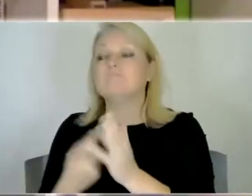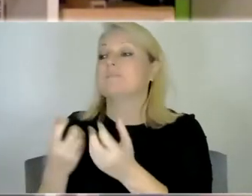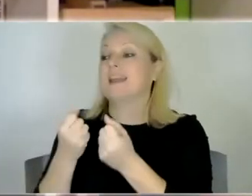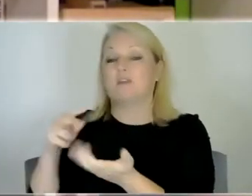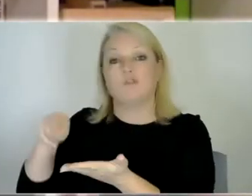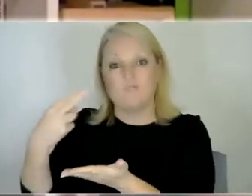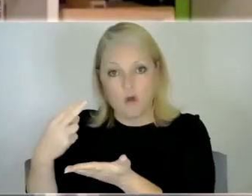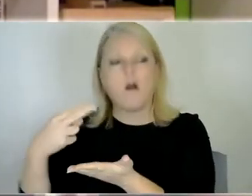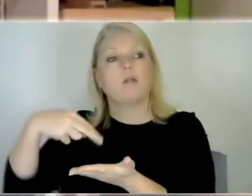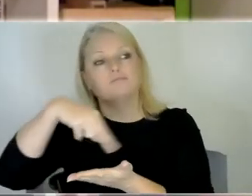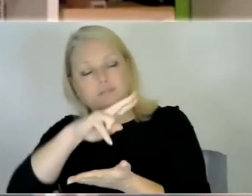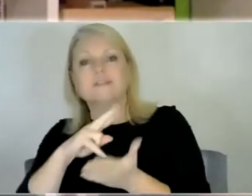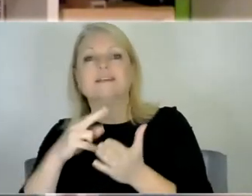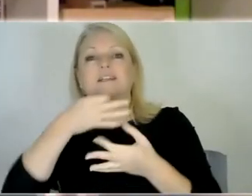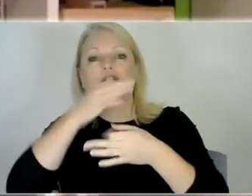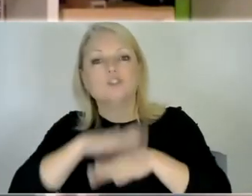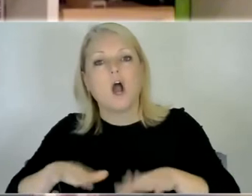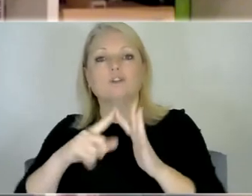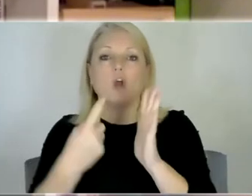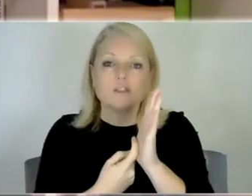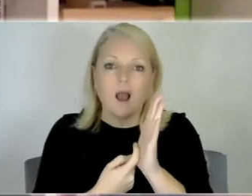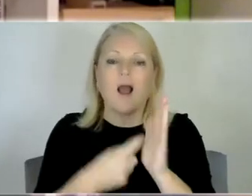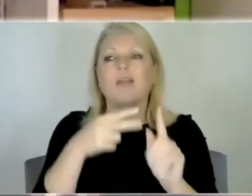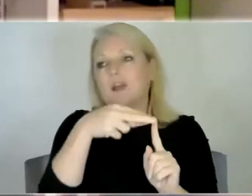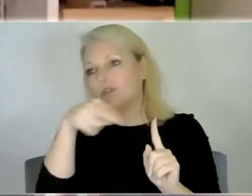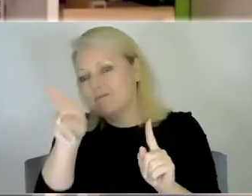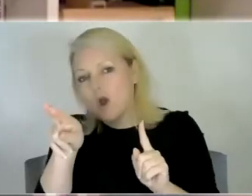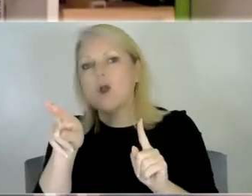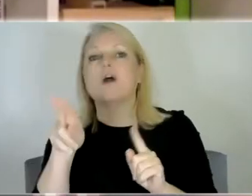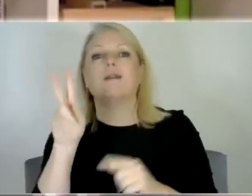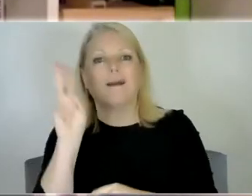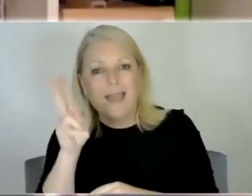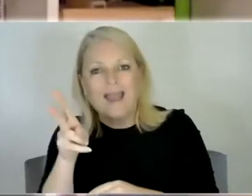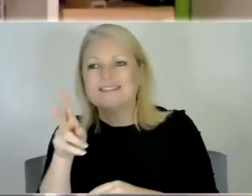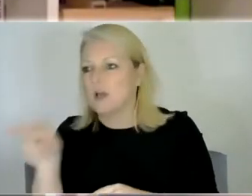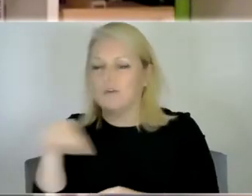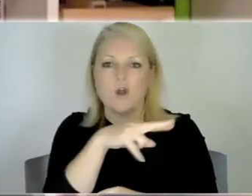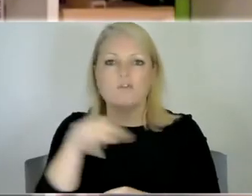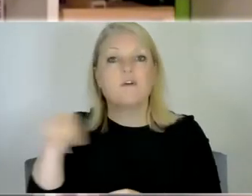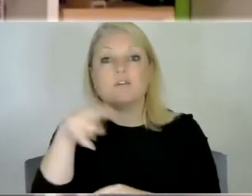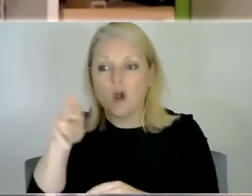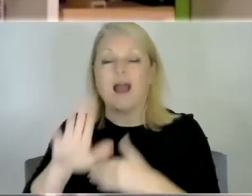then they do an assessment and you get referred on again to like a a team to do a diagnosis